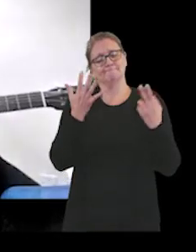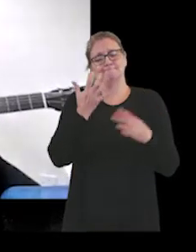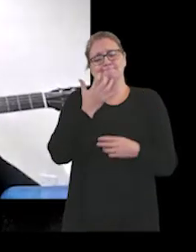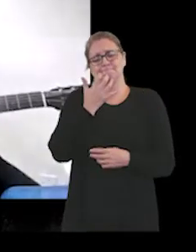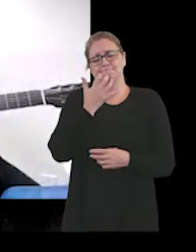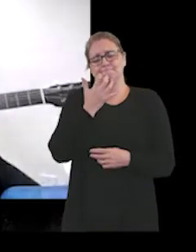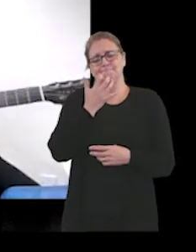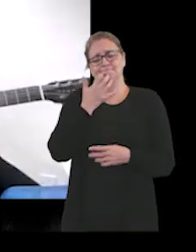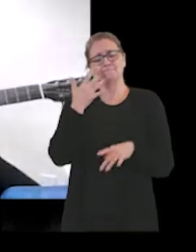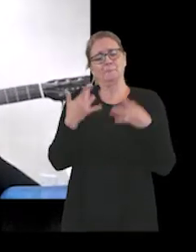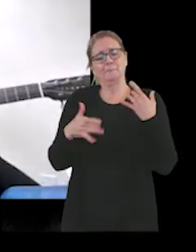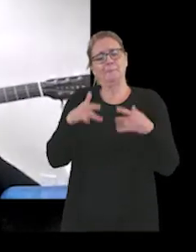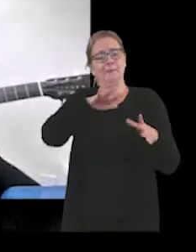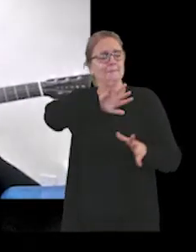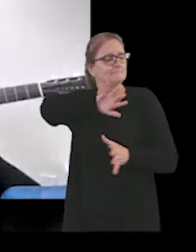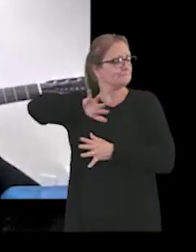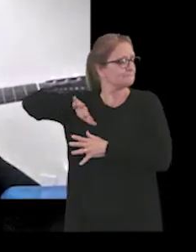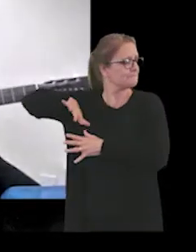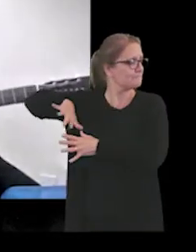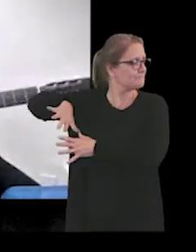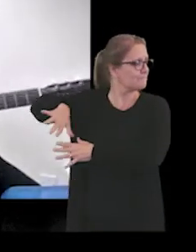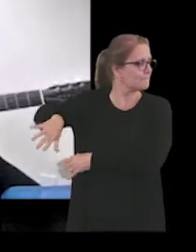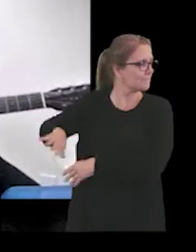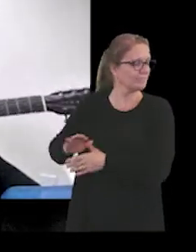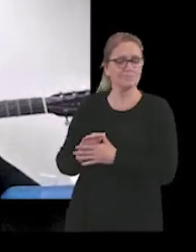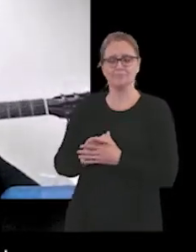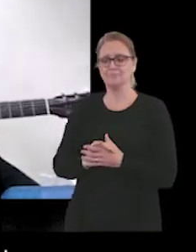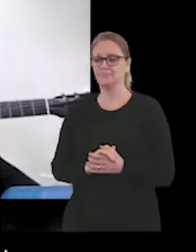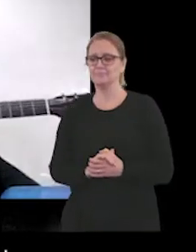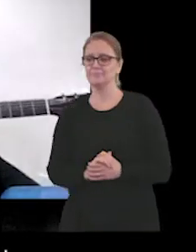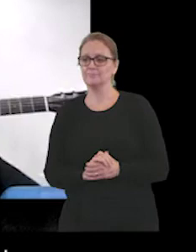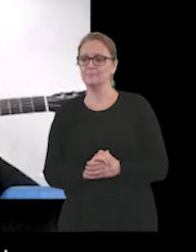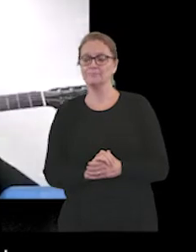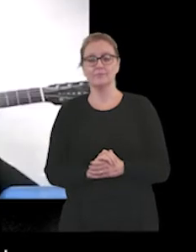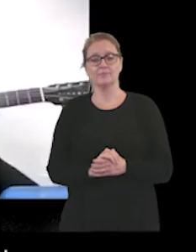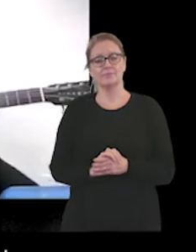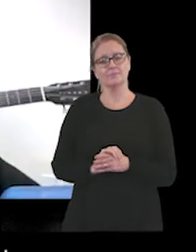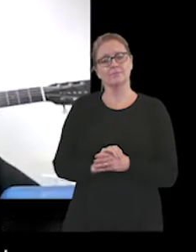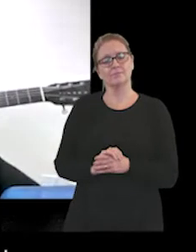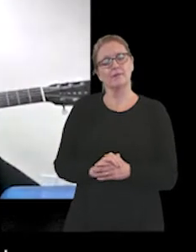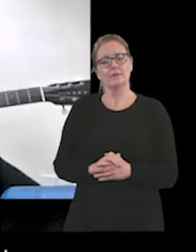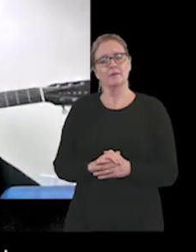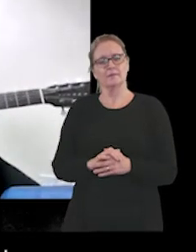pain that I am going through. And as